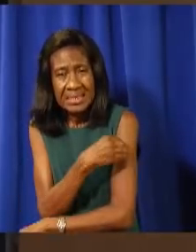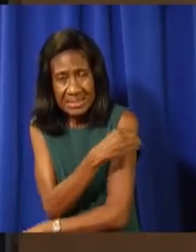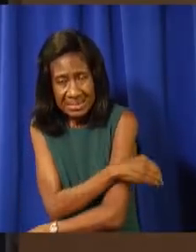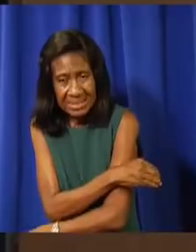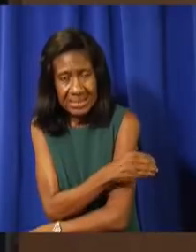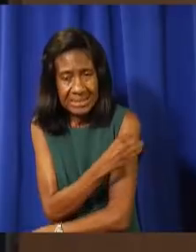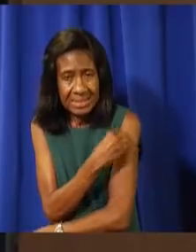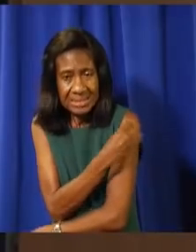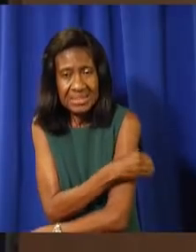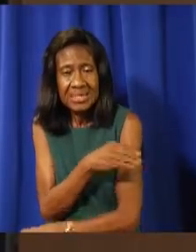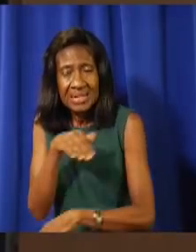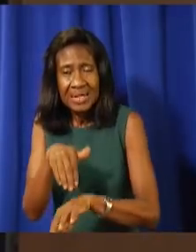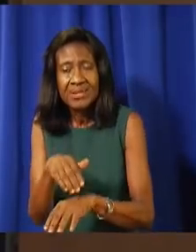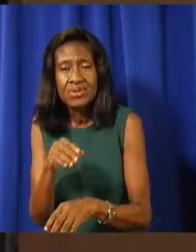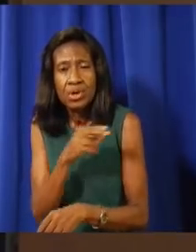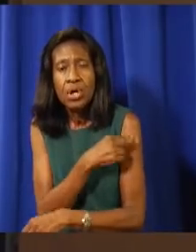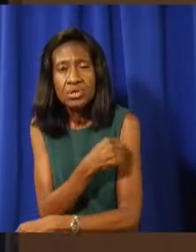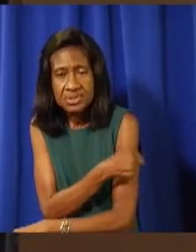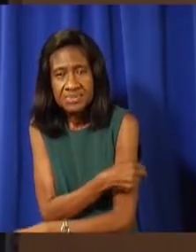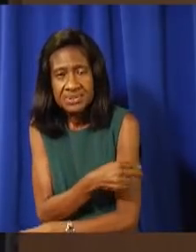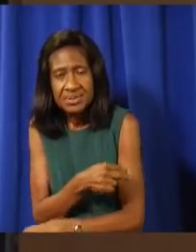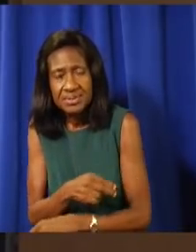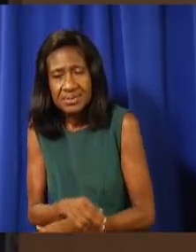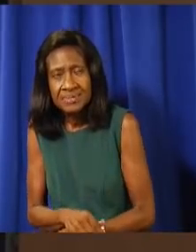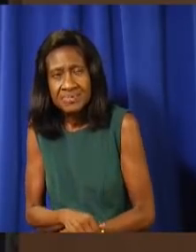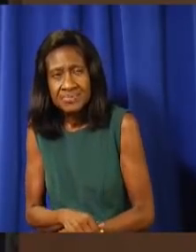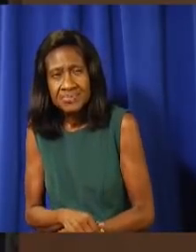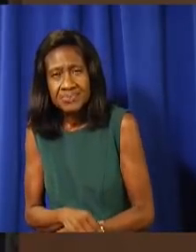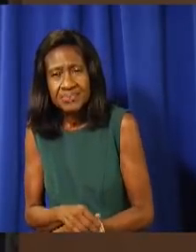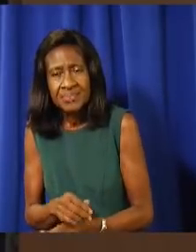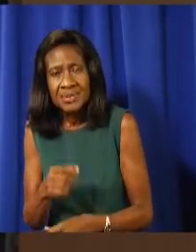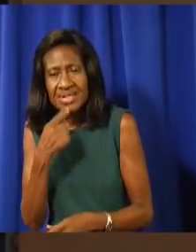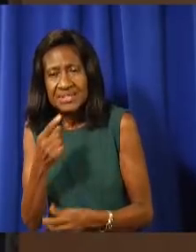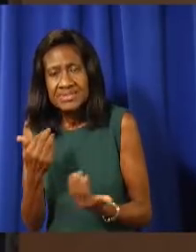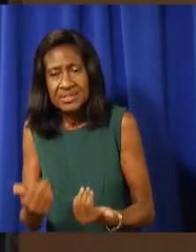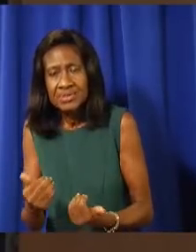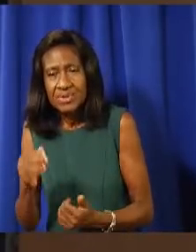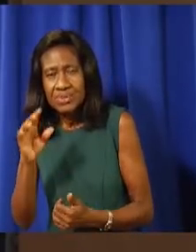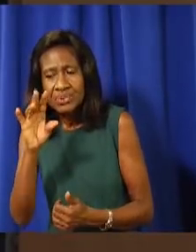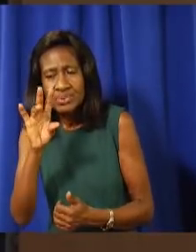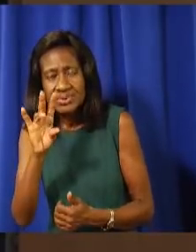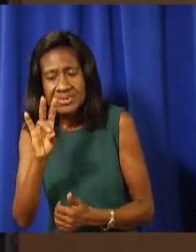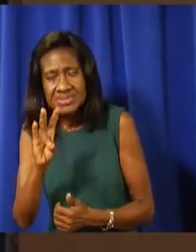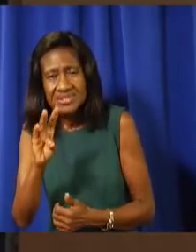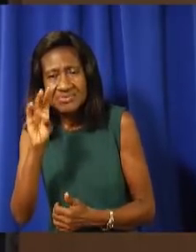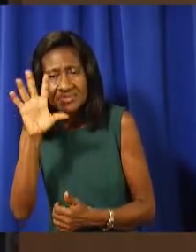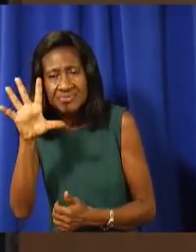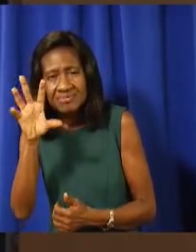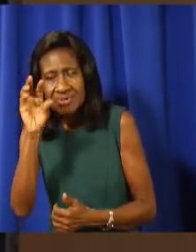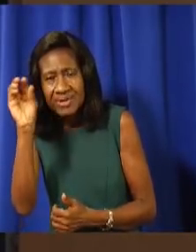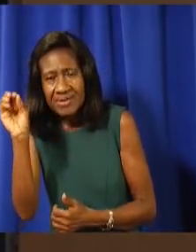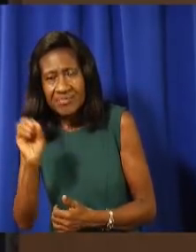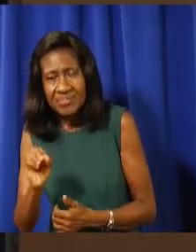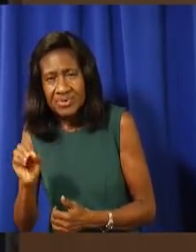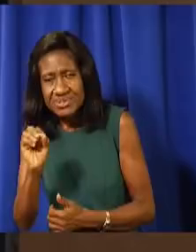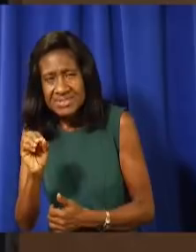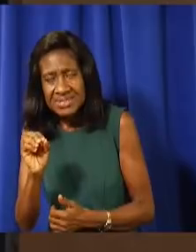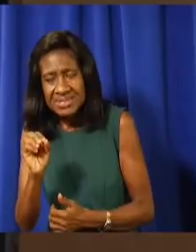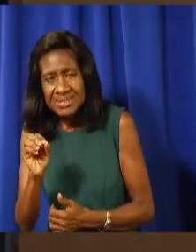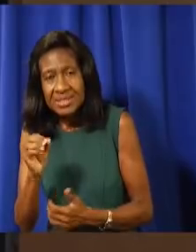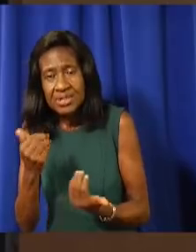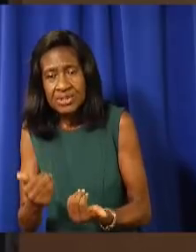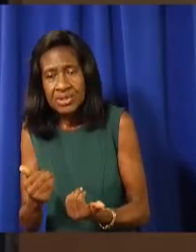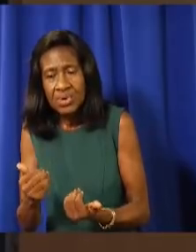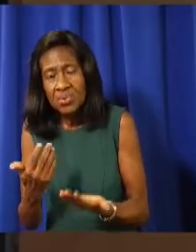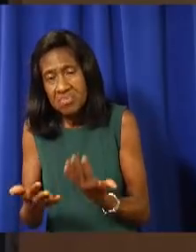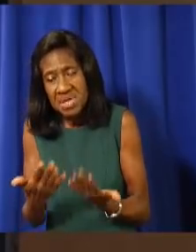to get vaccinated. I'm sure that one of four, that's around 75%. I believe the percent is a little bit higher than that. Now that's